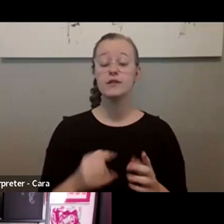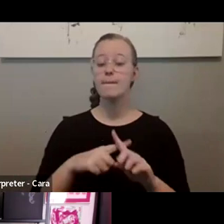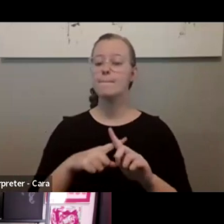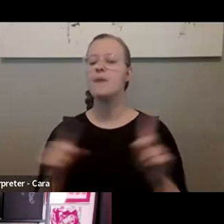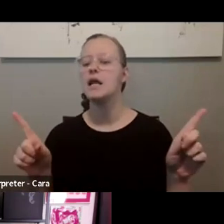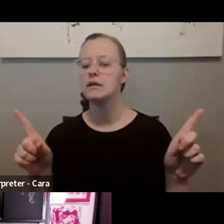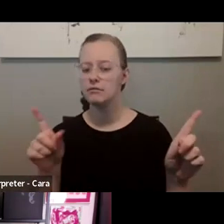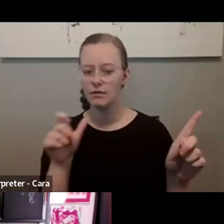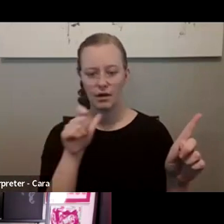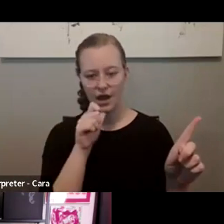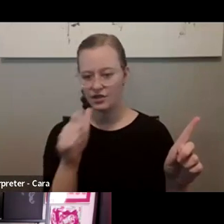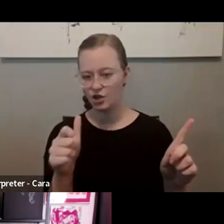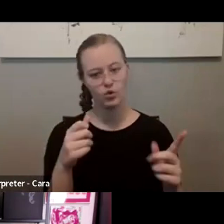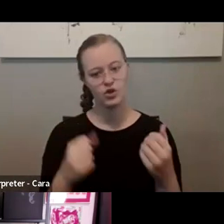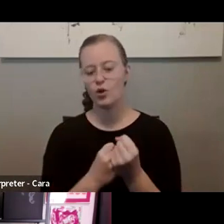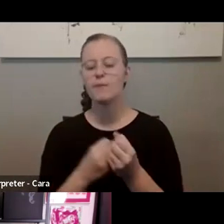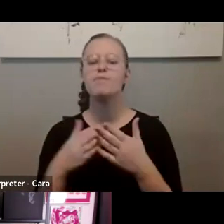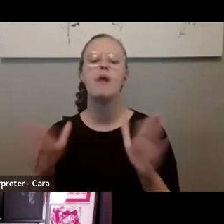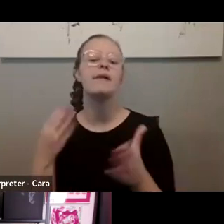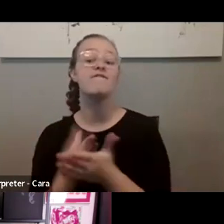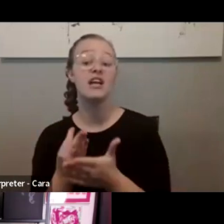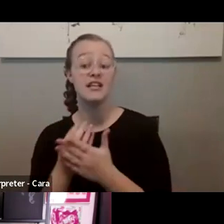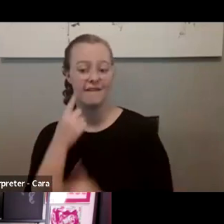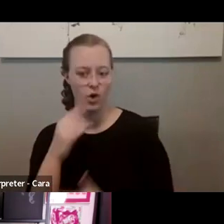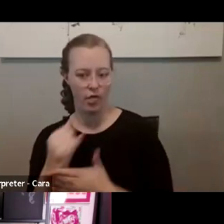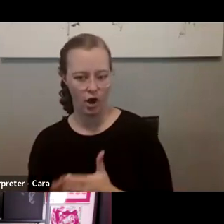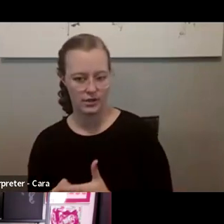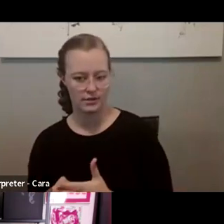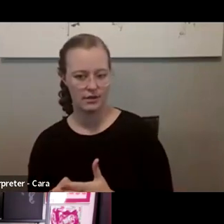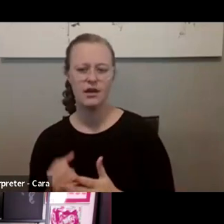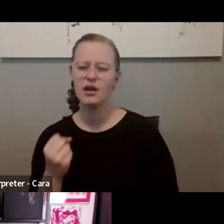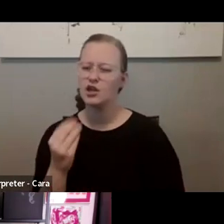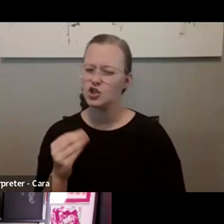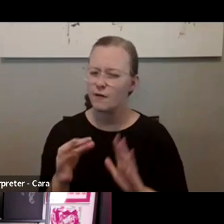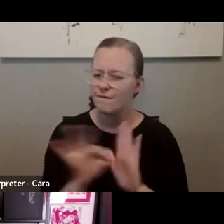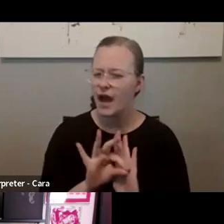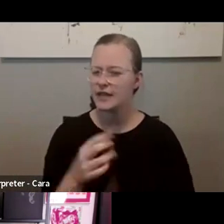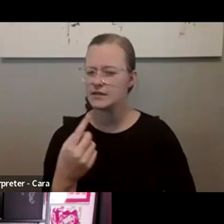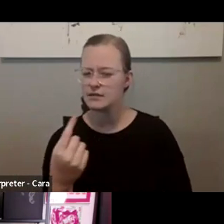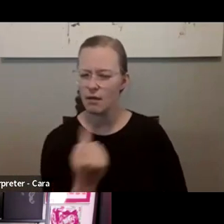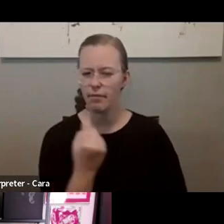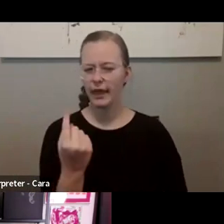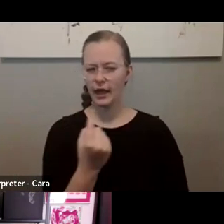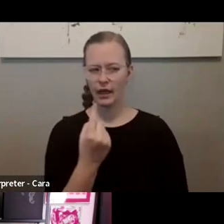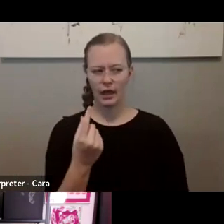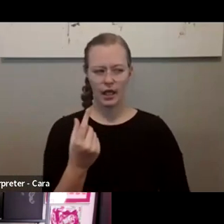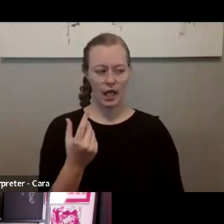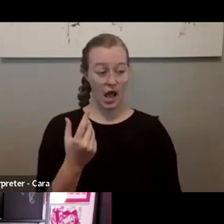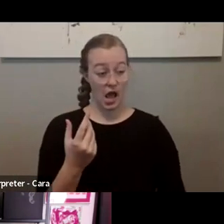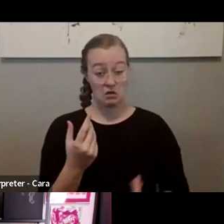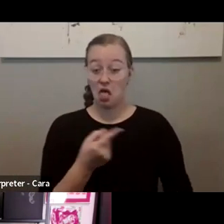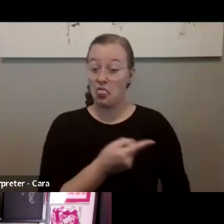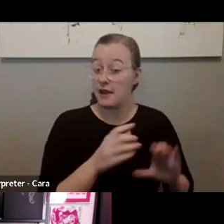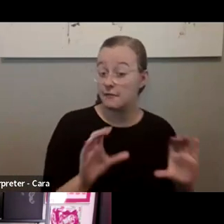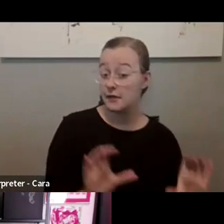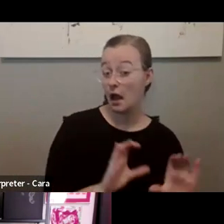public funding for the arts. So you need to find something, try and find something that either they've done